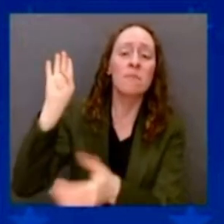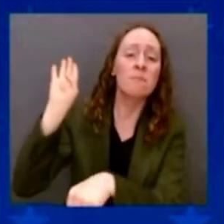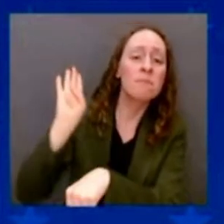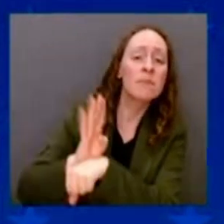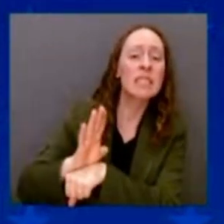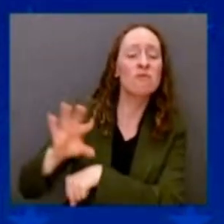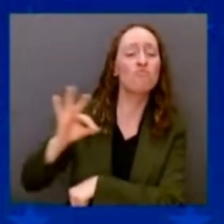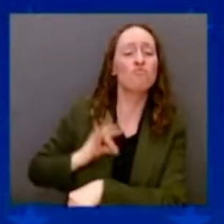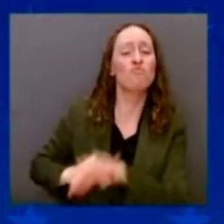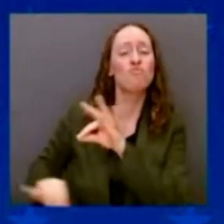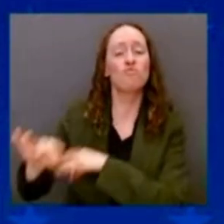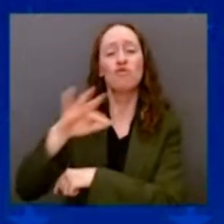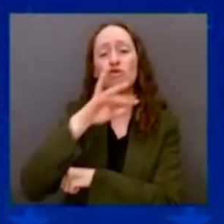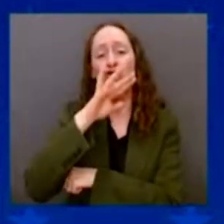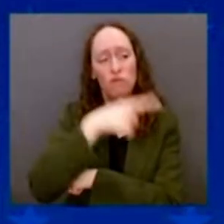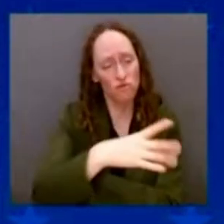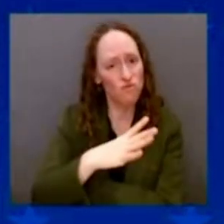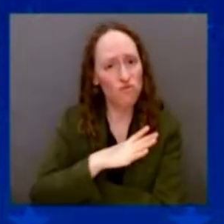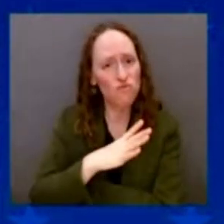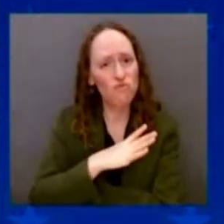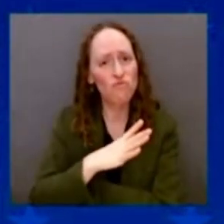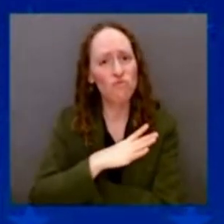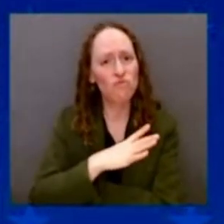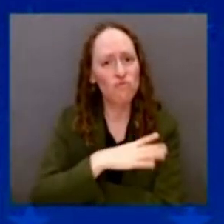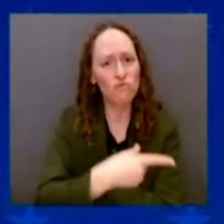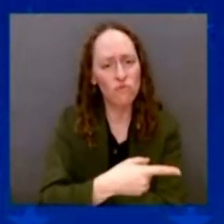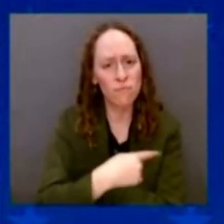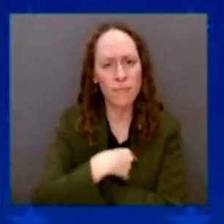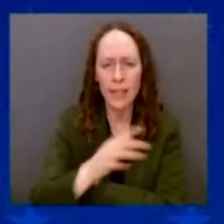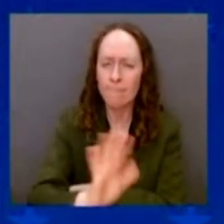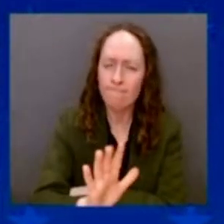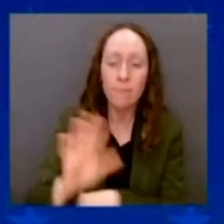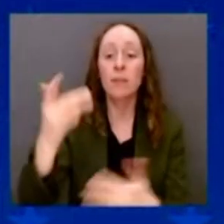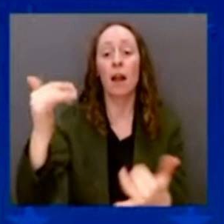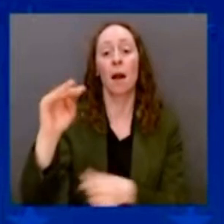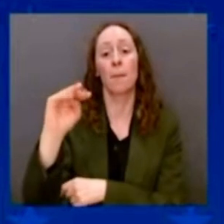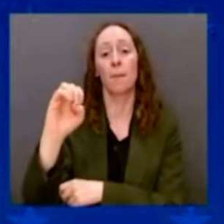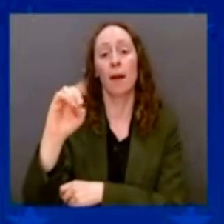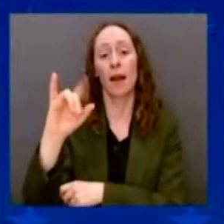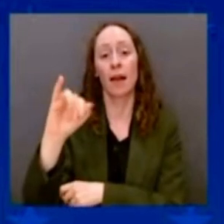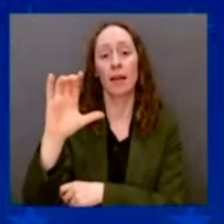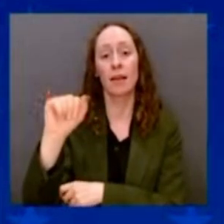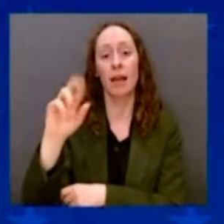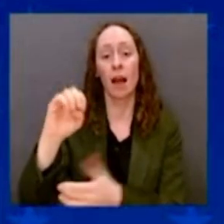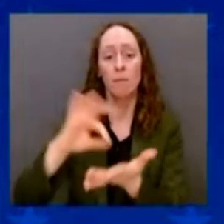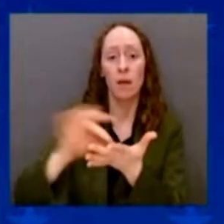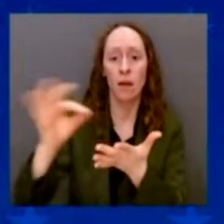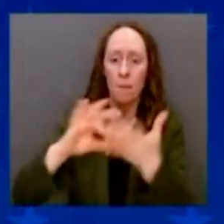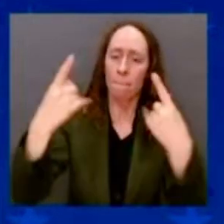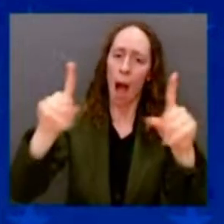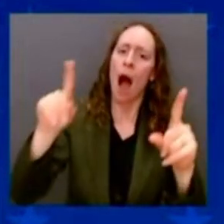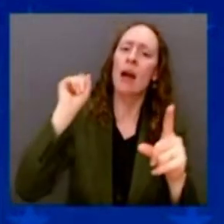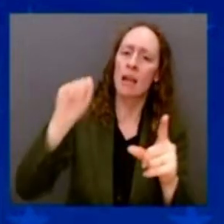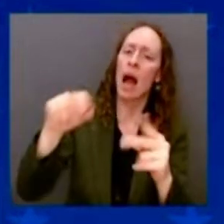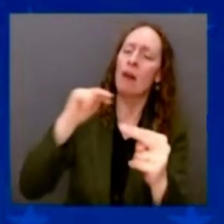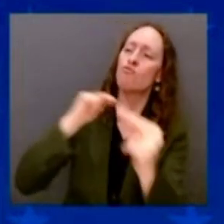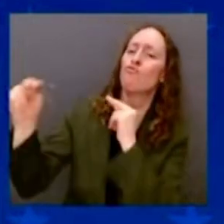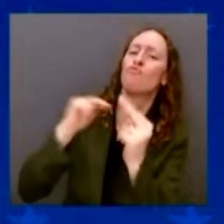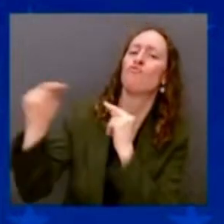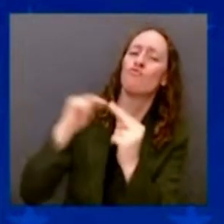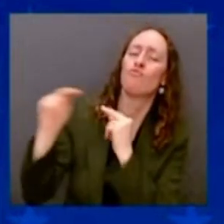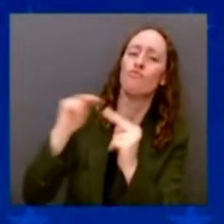power now. To negotiate for lower drug prices. And by the way, you know, they've been able to do that at the VA.